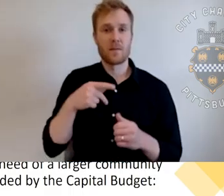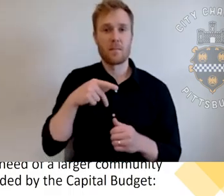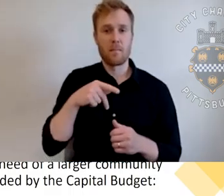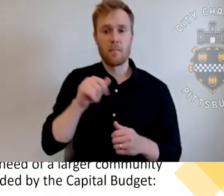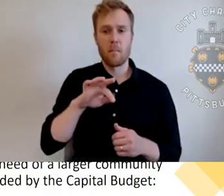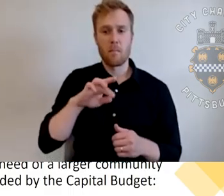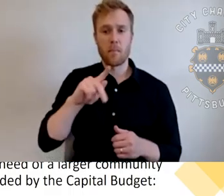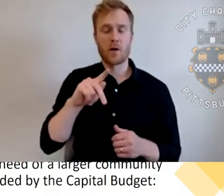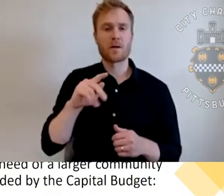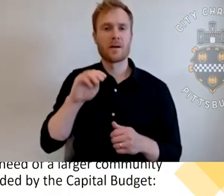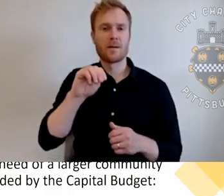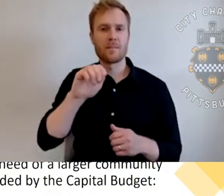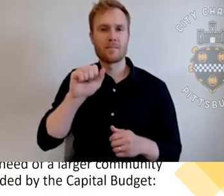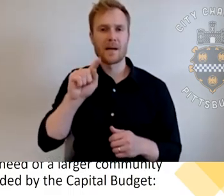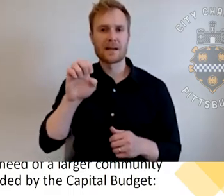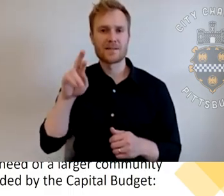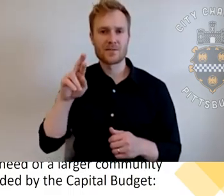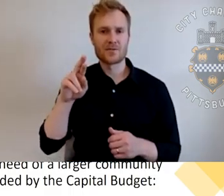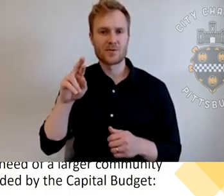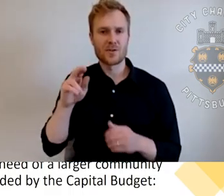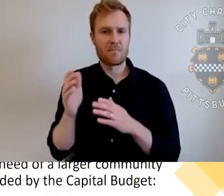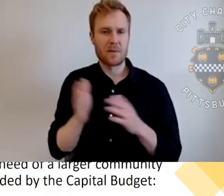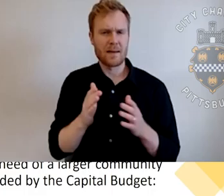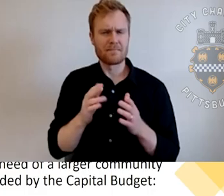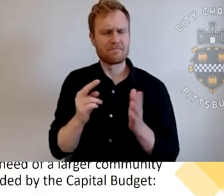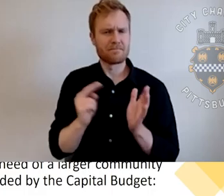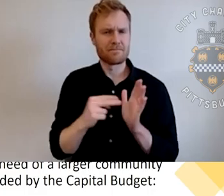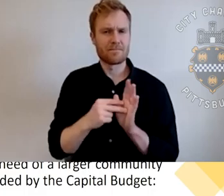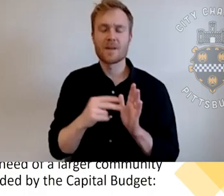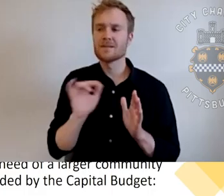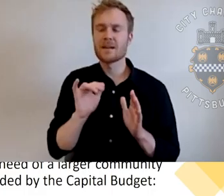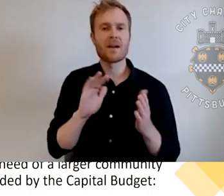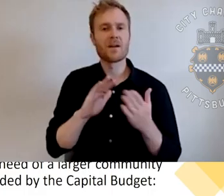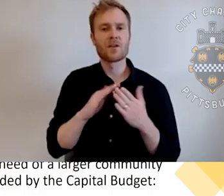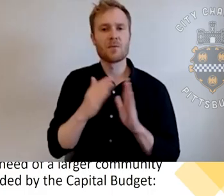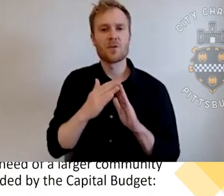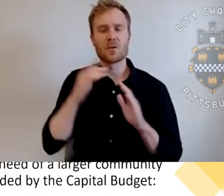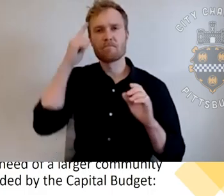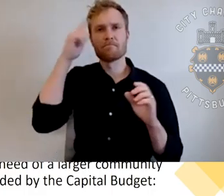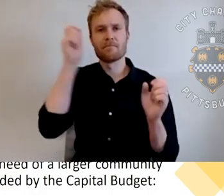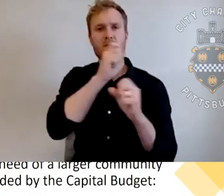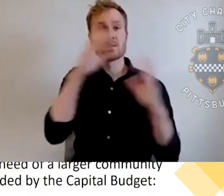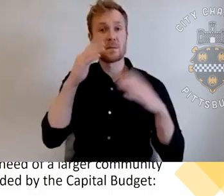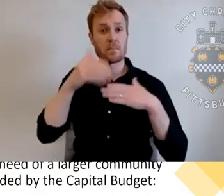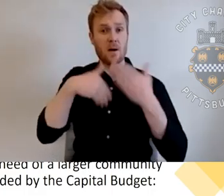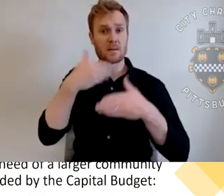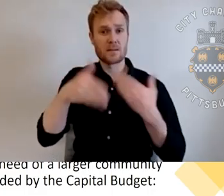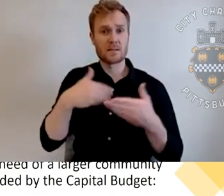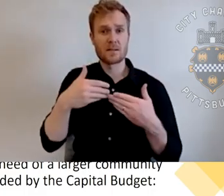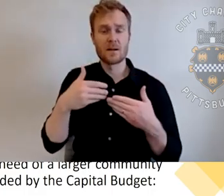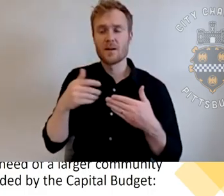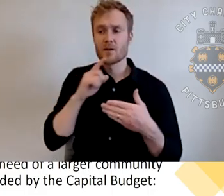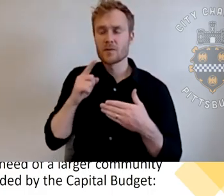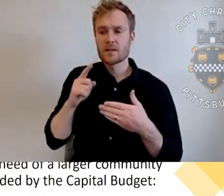master plan is sort of like a community visioning process to assess, um, a